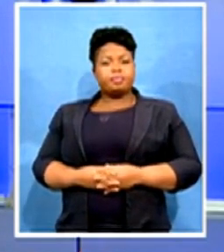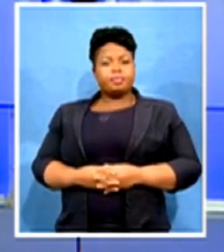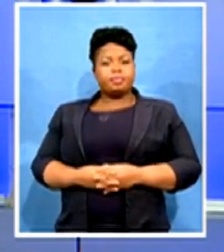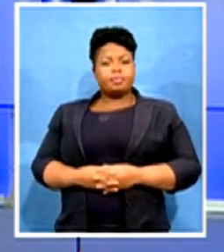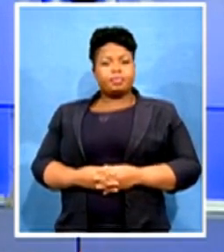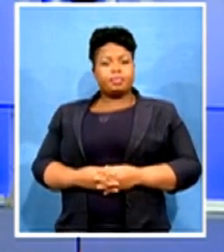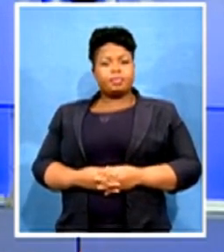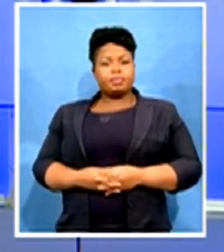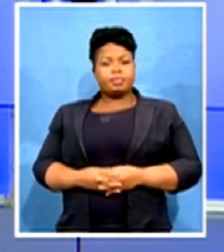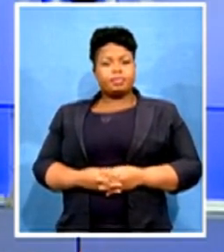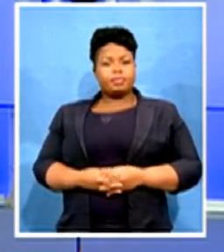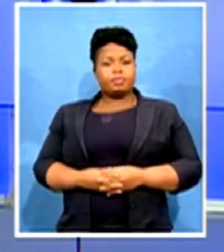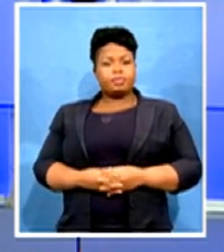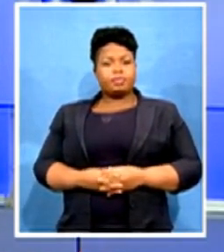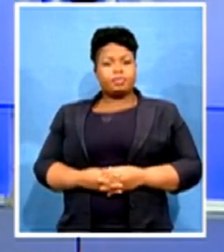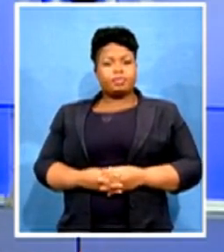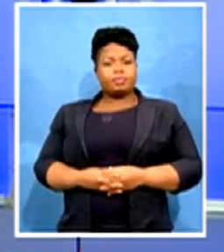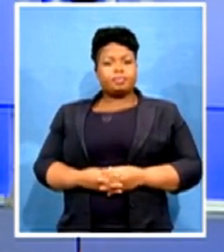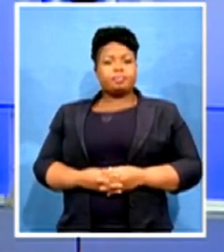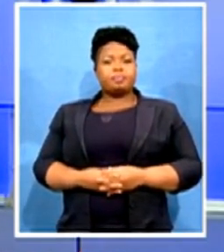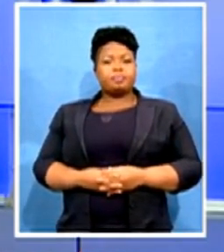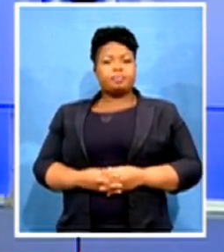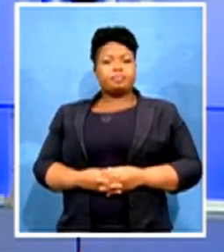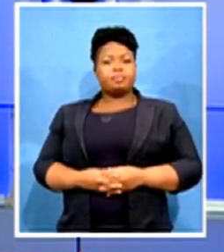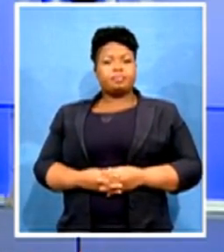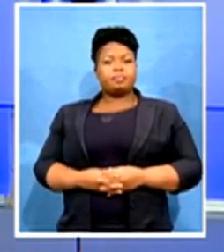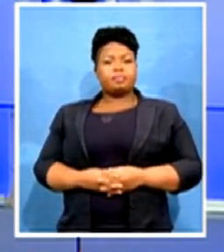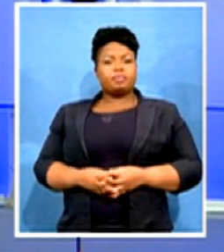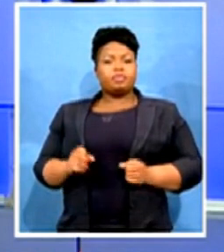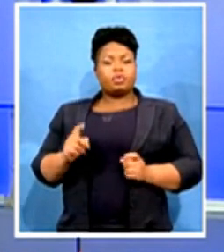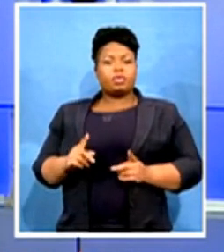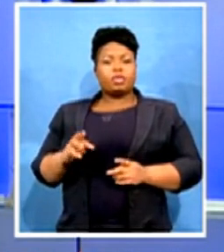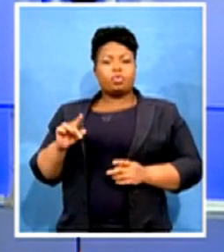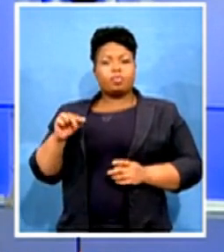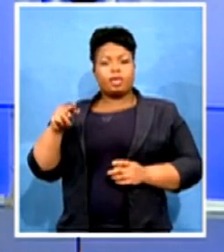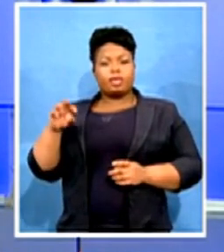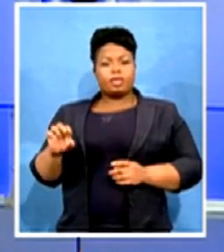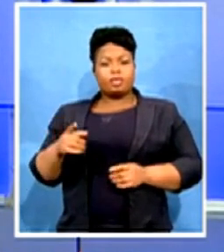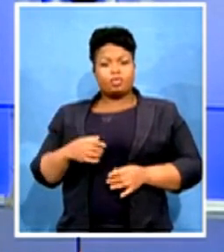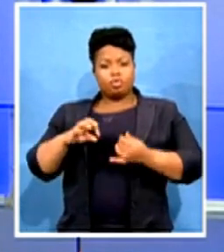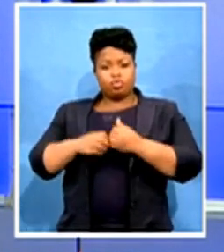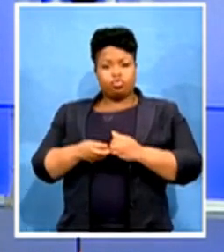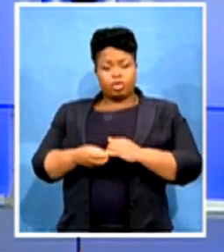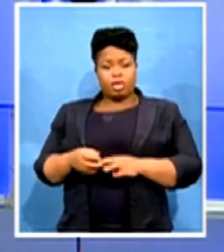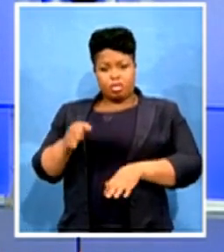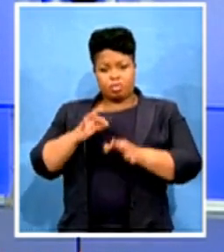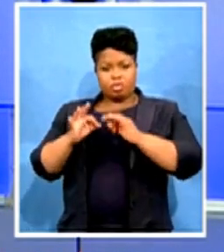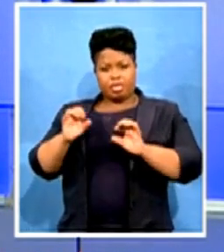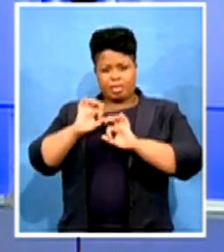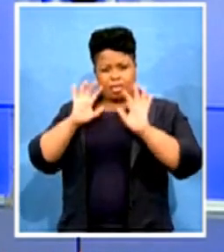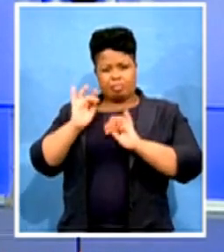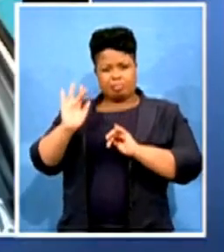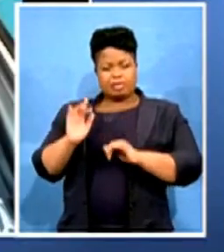All right, we're going to go back to Ms. Lengkopane while we try to clarify connection there with Mr.